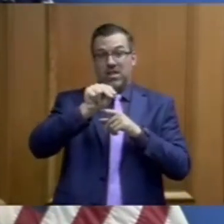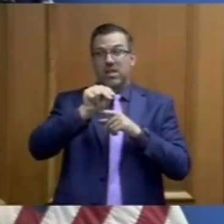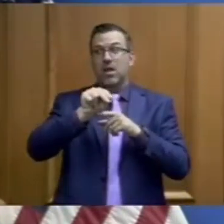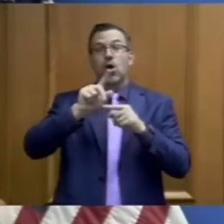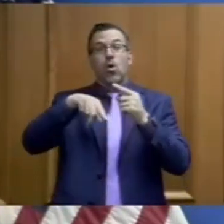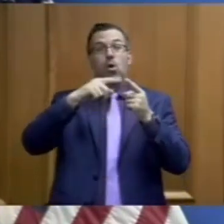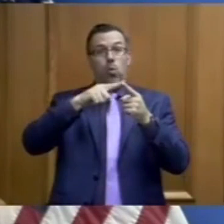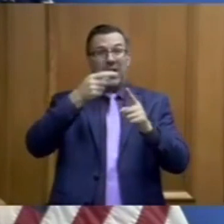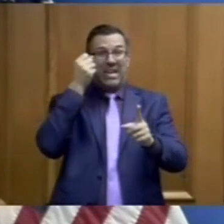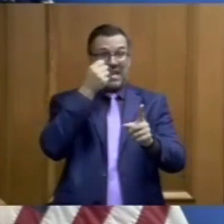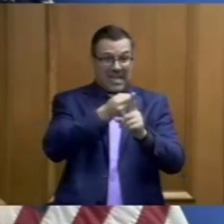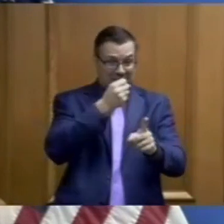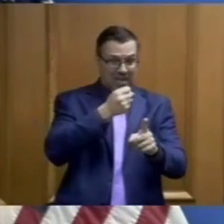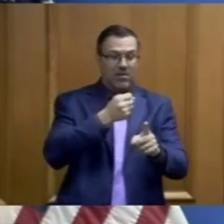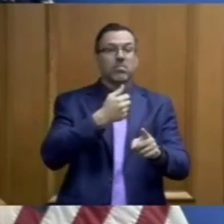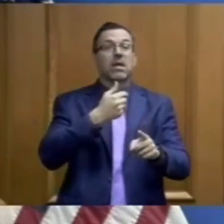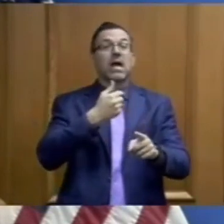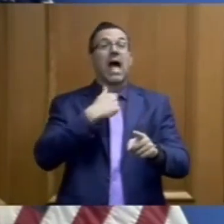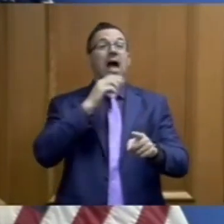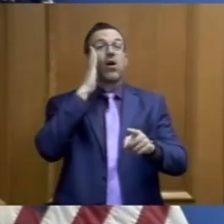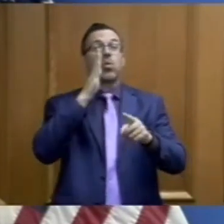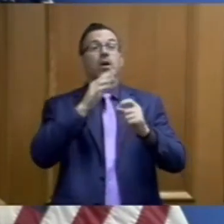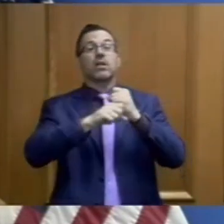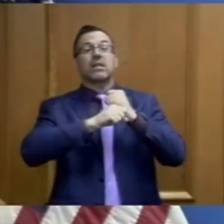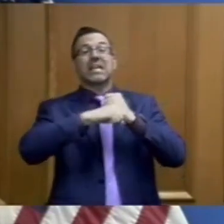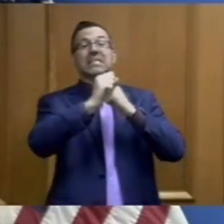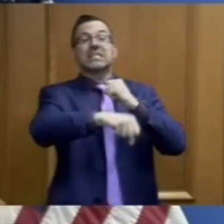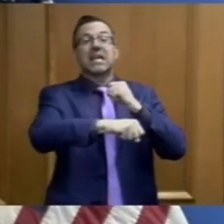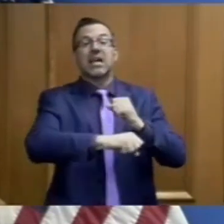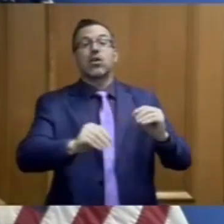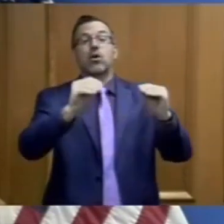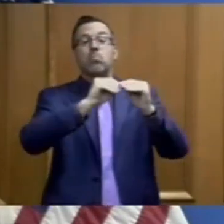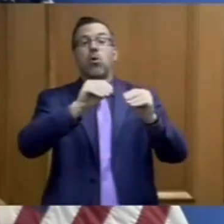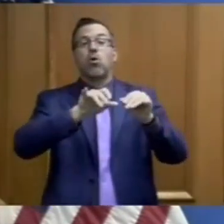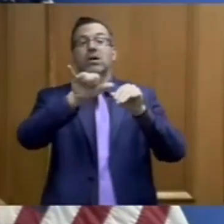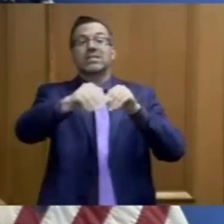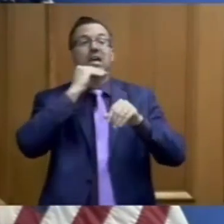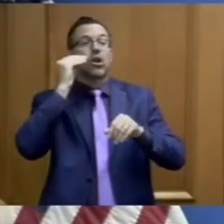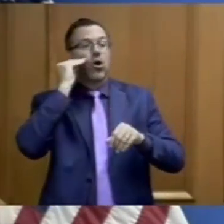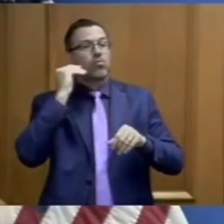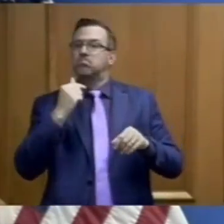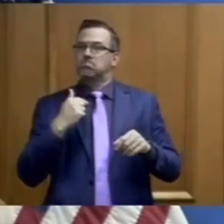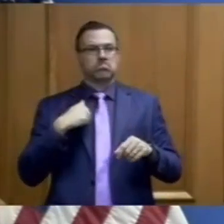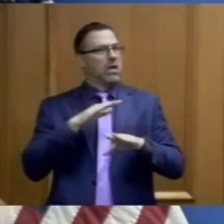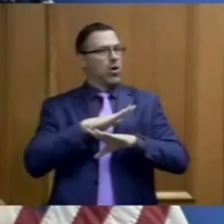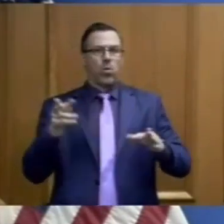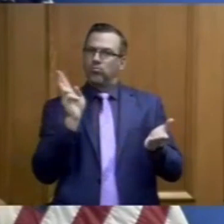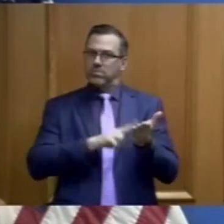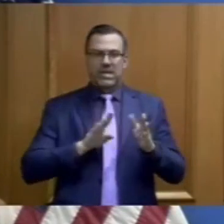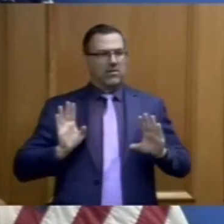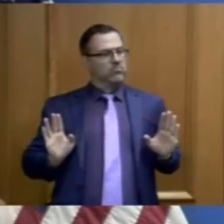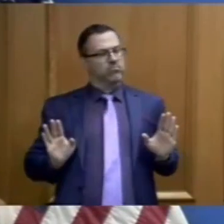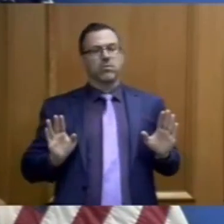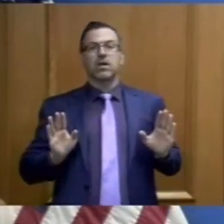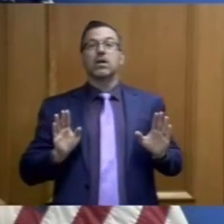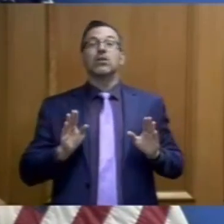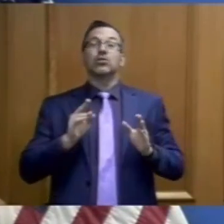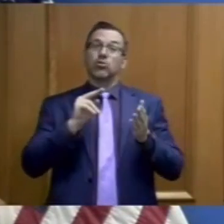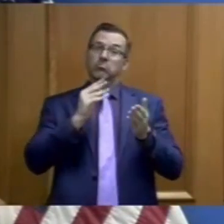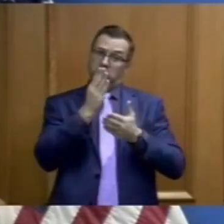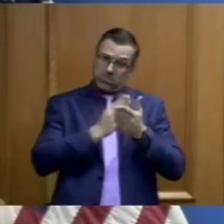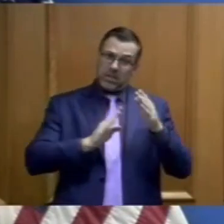moreover, we are working around the clock to be certain that some businesses will be able to open as soon as Monday,